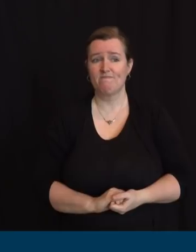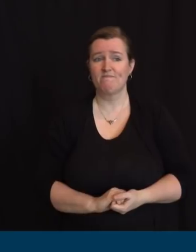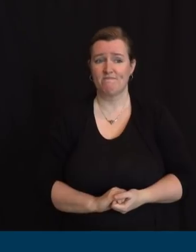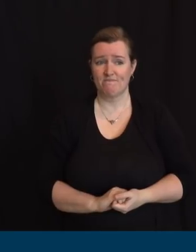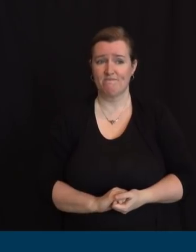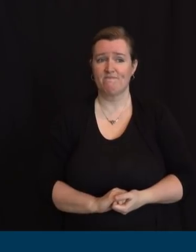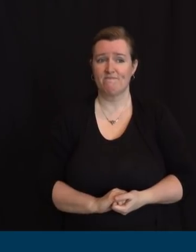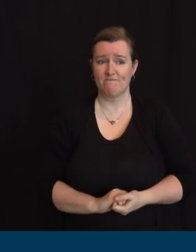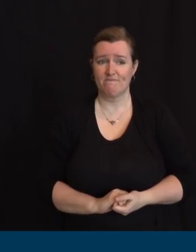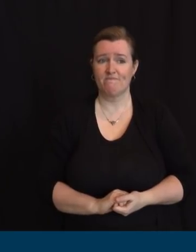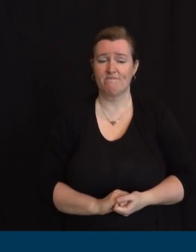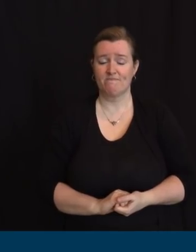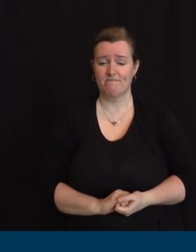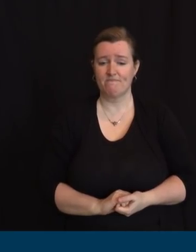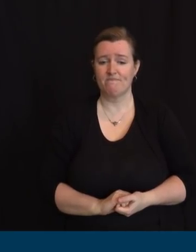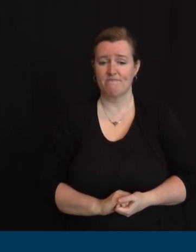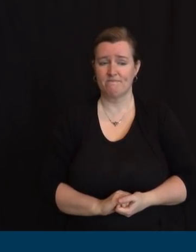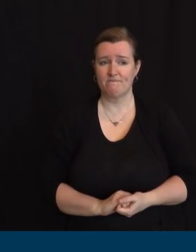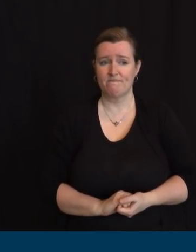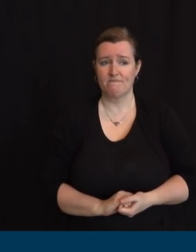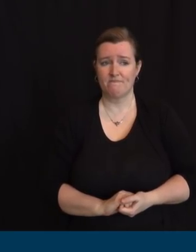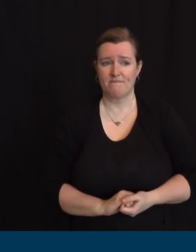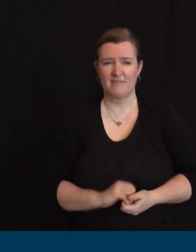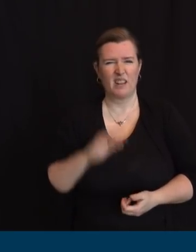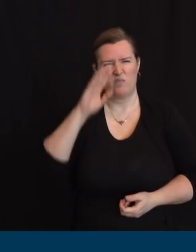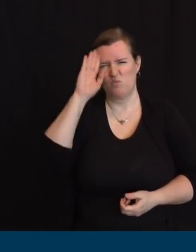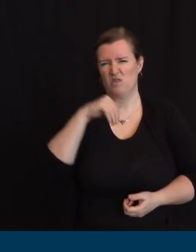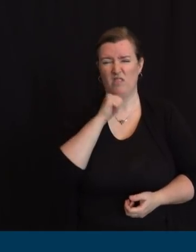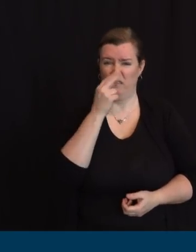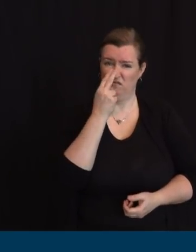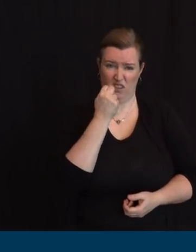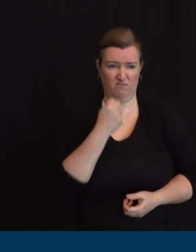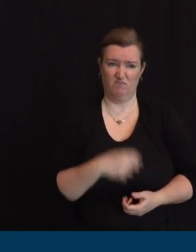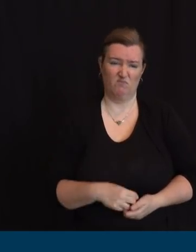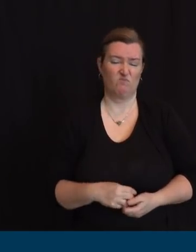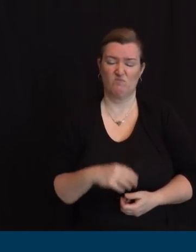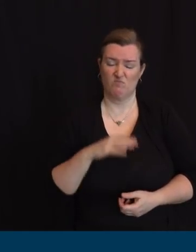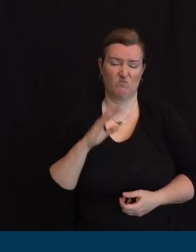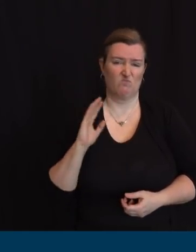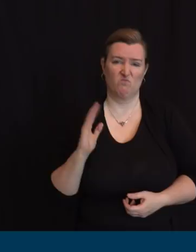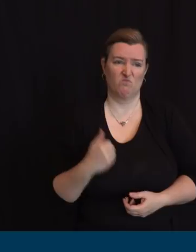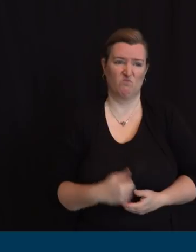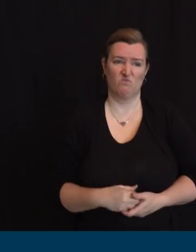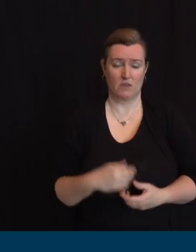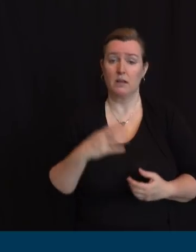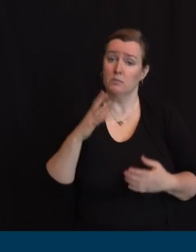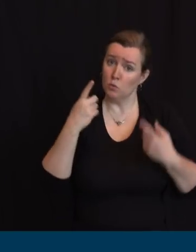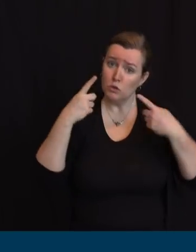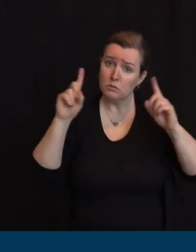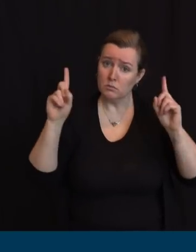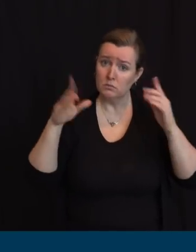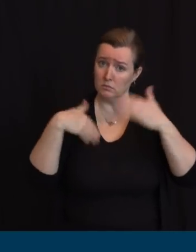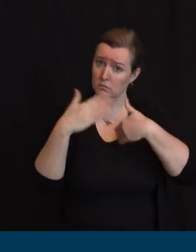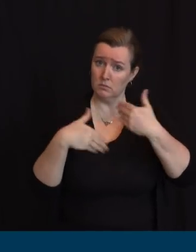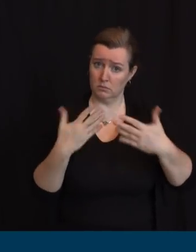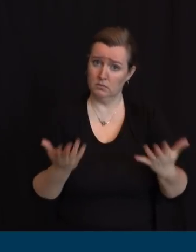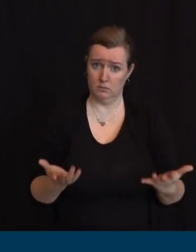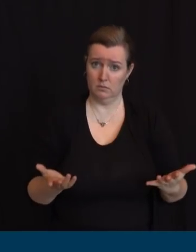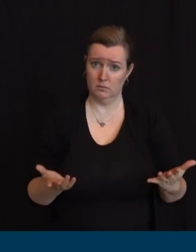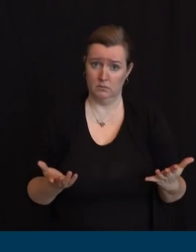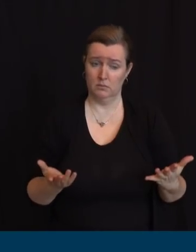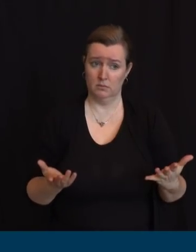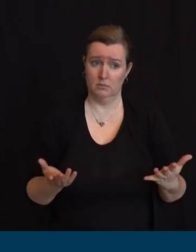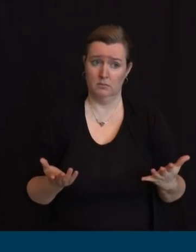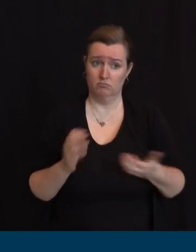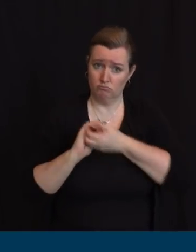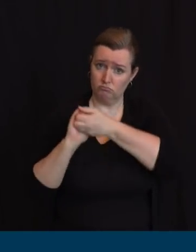easy but it's working it is absolutely working uh we'll have news to report on uh school